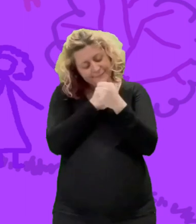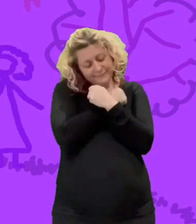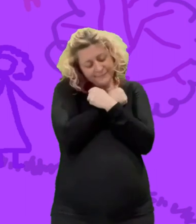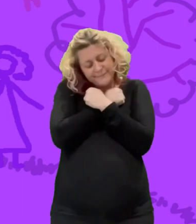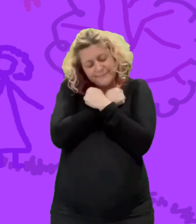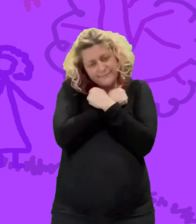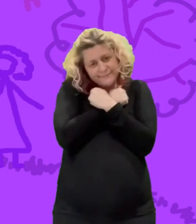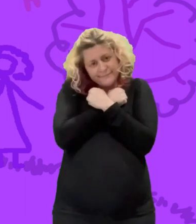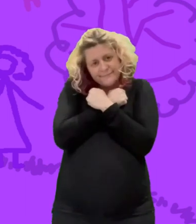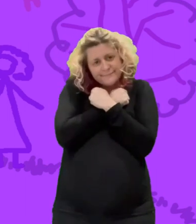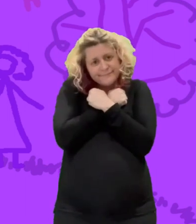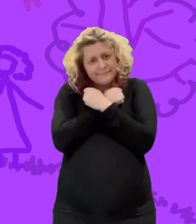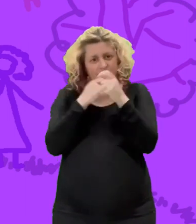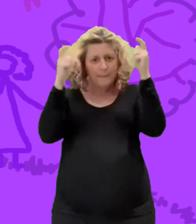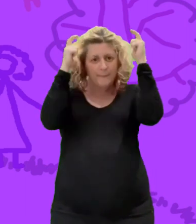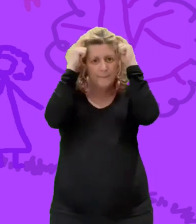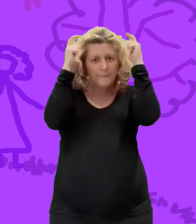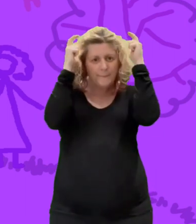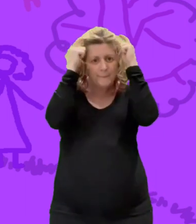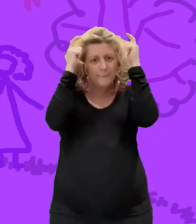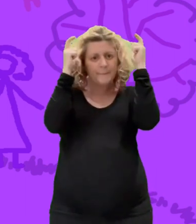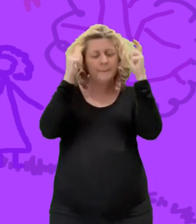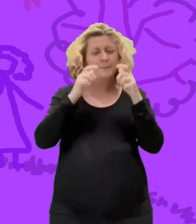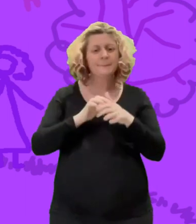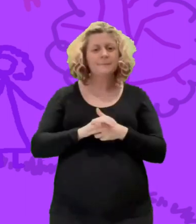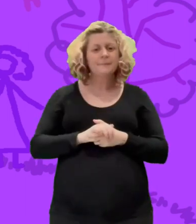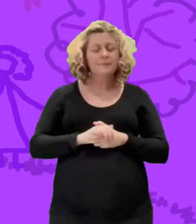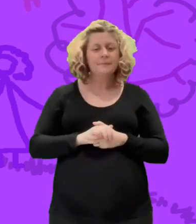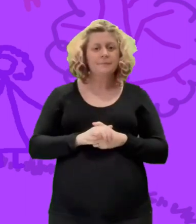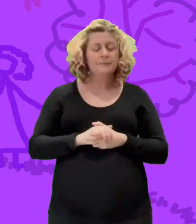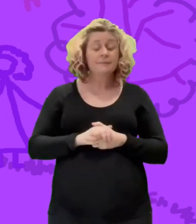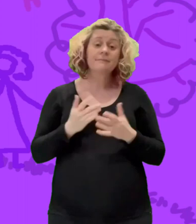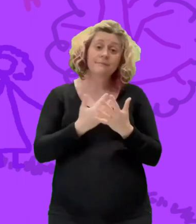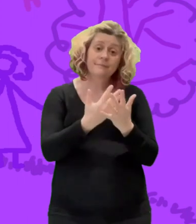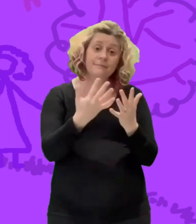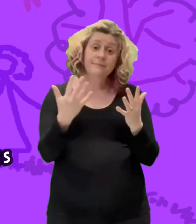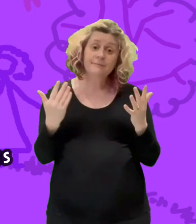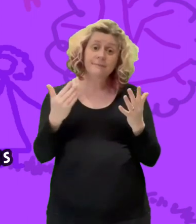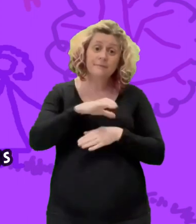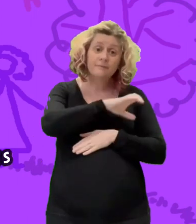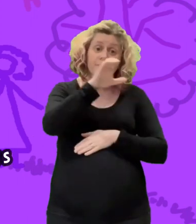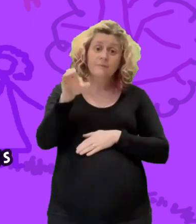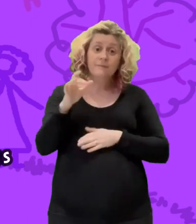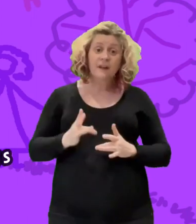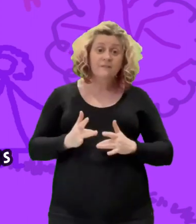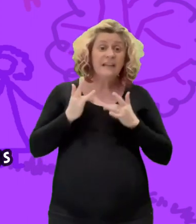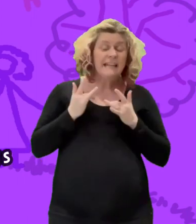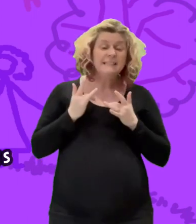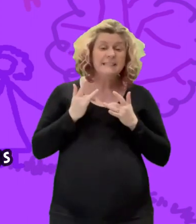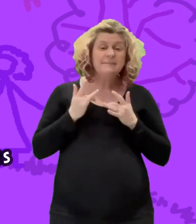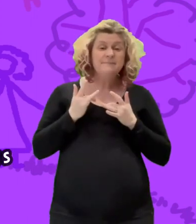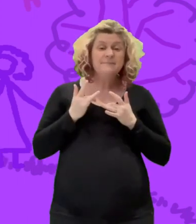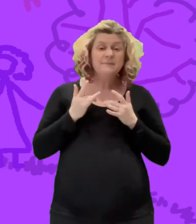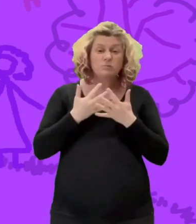everybody has rainbow